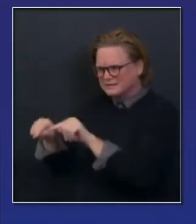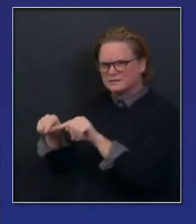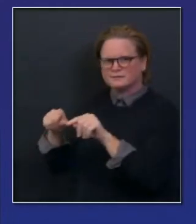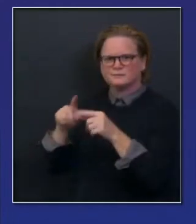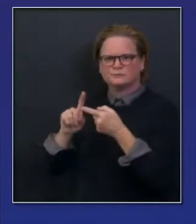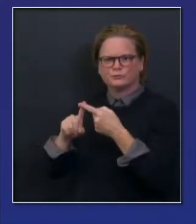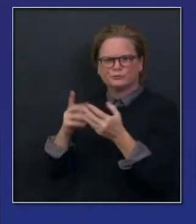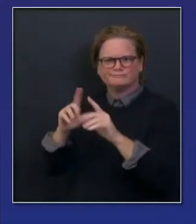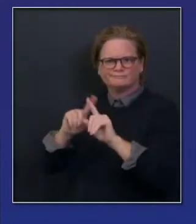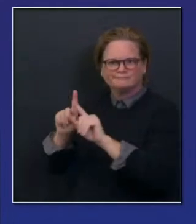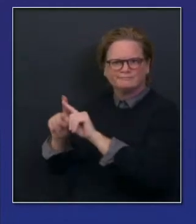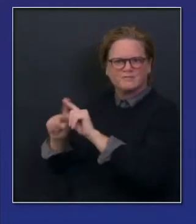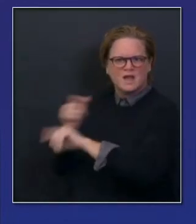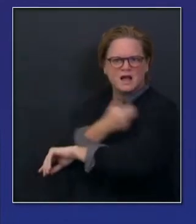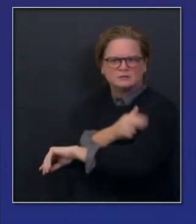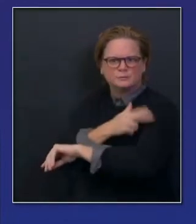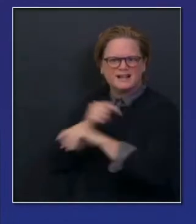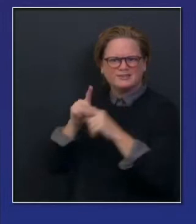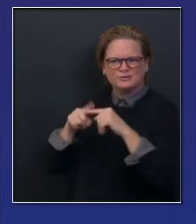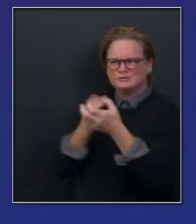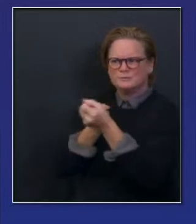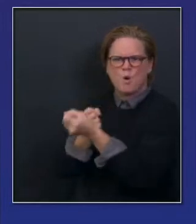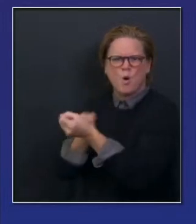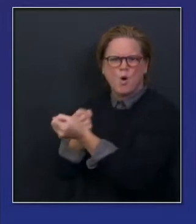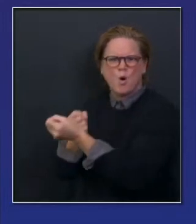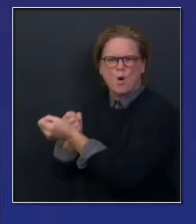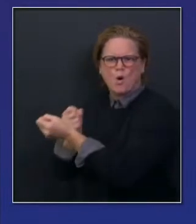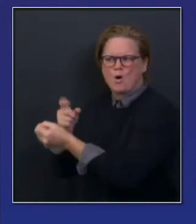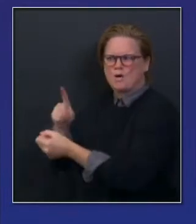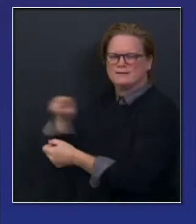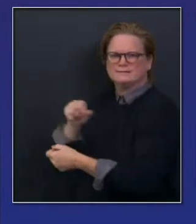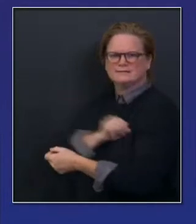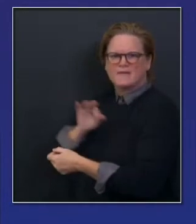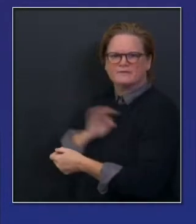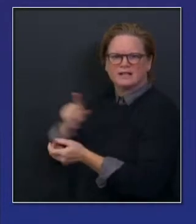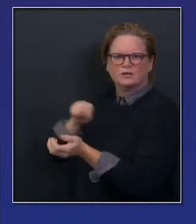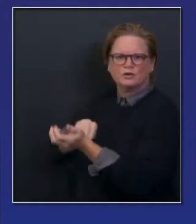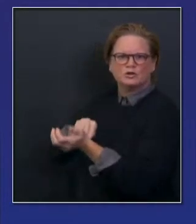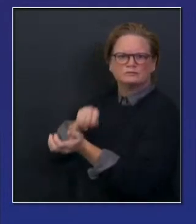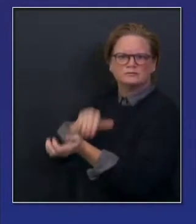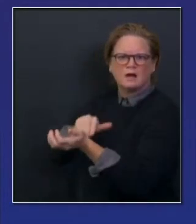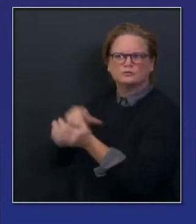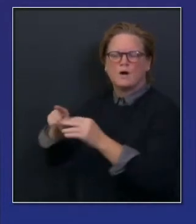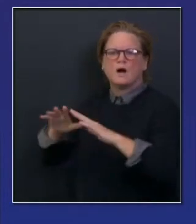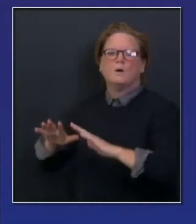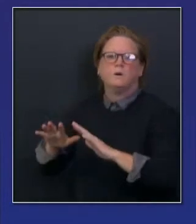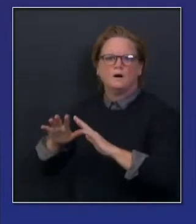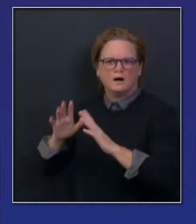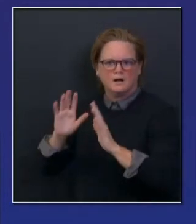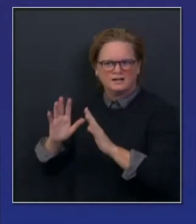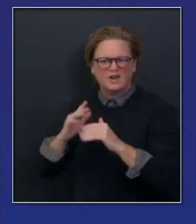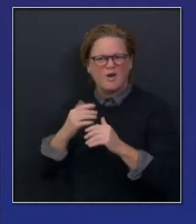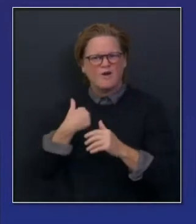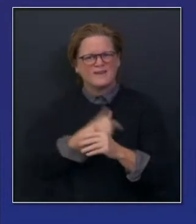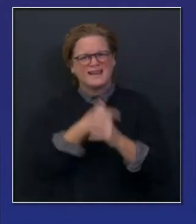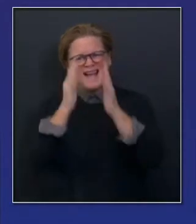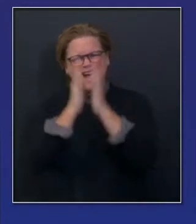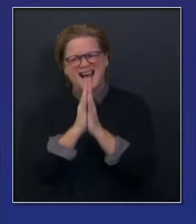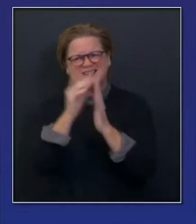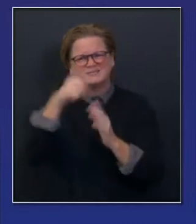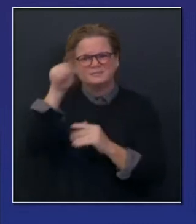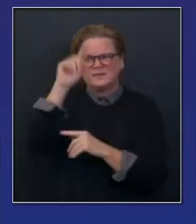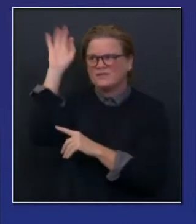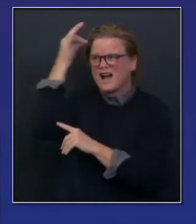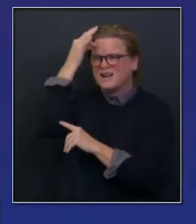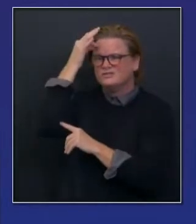part of our recently deployed staff. I'm going to talk a little bit more about Health Corps in a moment. We're asking as well for support from the federal government. We've